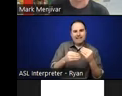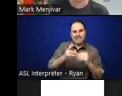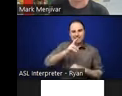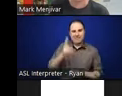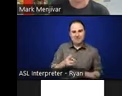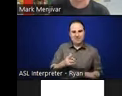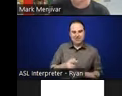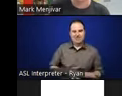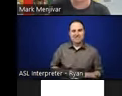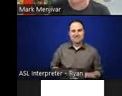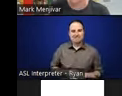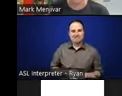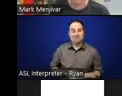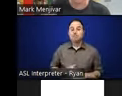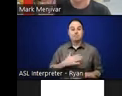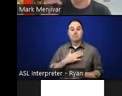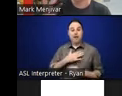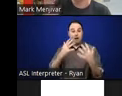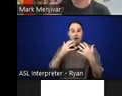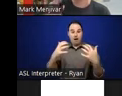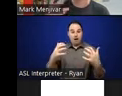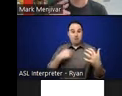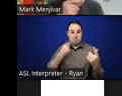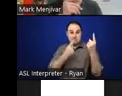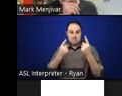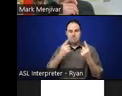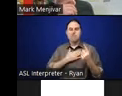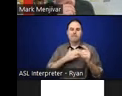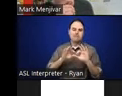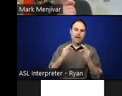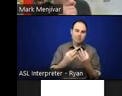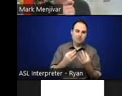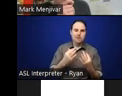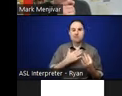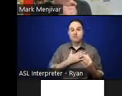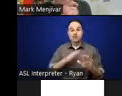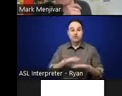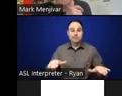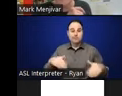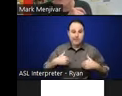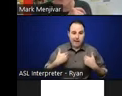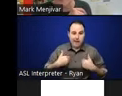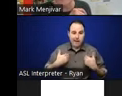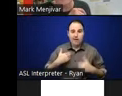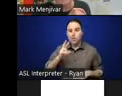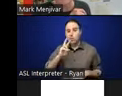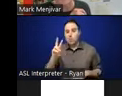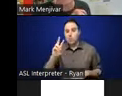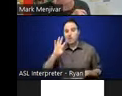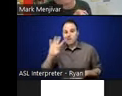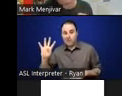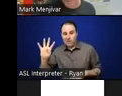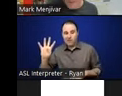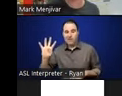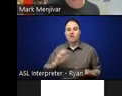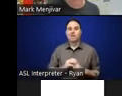this book, when I was thinking about it was my own family, my, my children at that time, were young, they were like two and four. And so thinking about